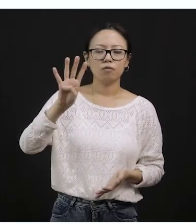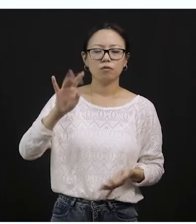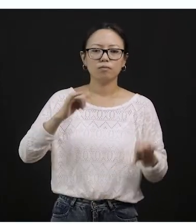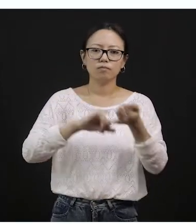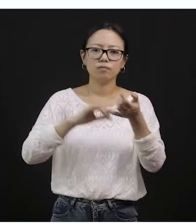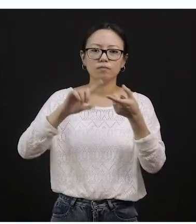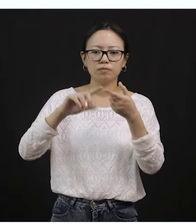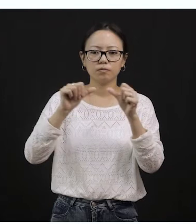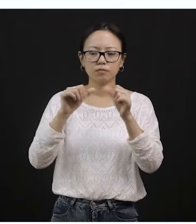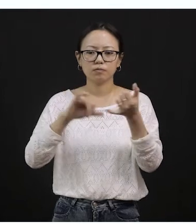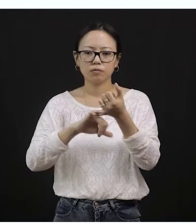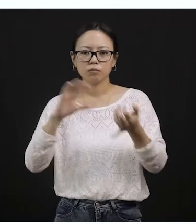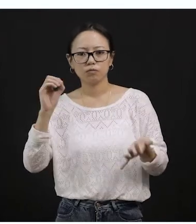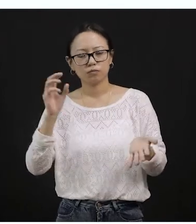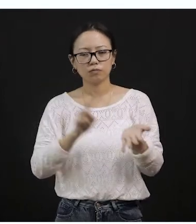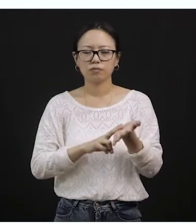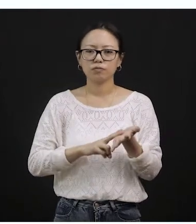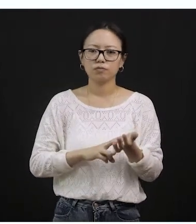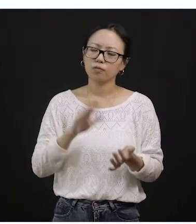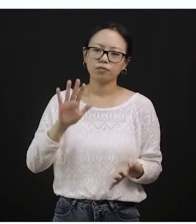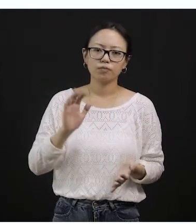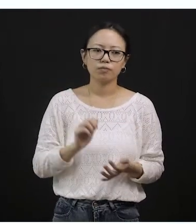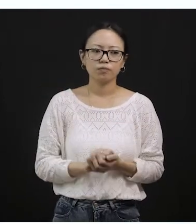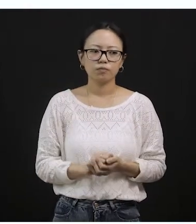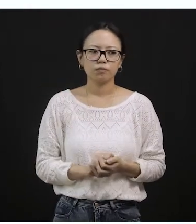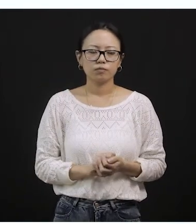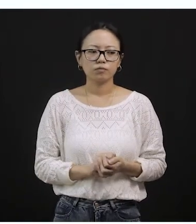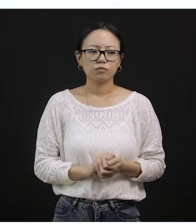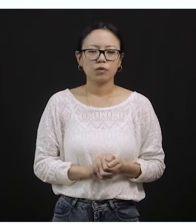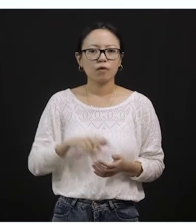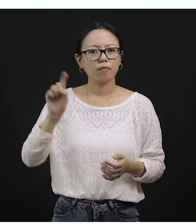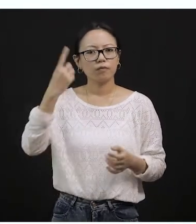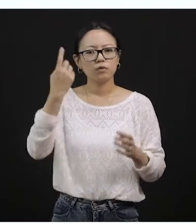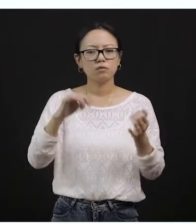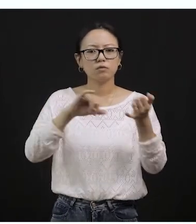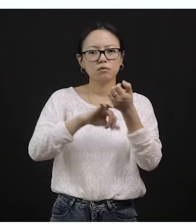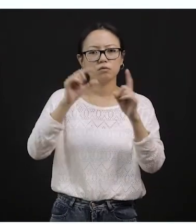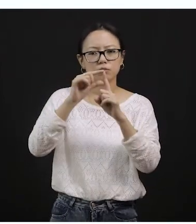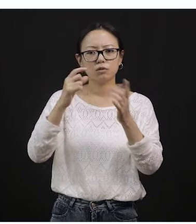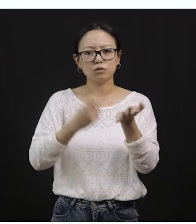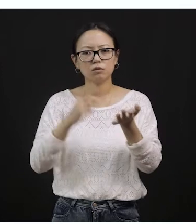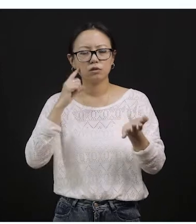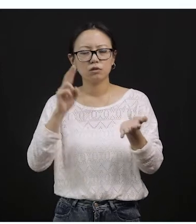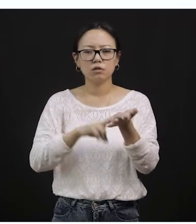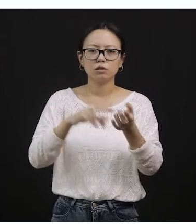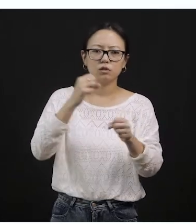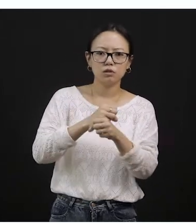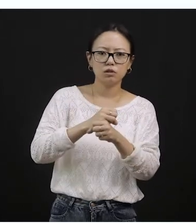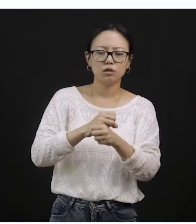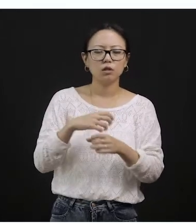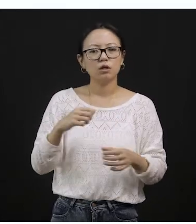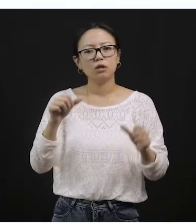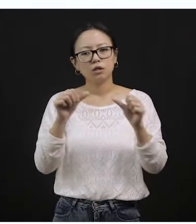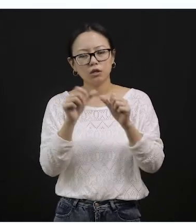four seasons? It was spring, S-P-R-I-N-G, spring. Autumn, A-U-T-U-M-N. Summer, S